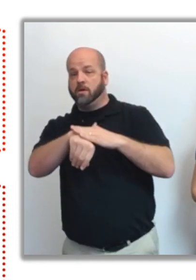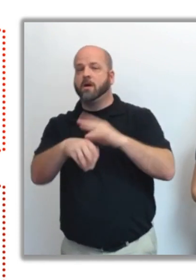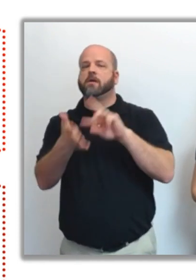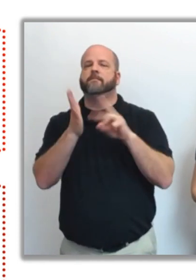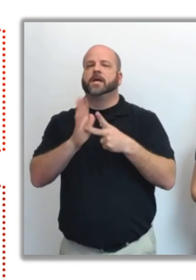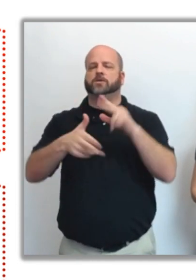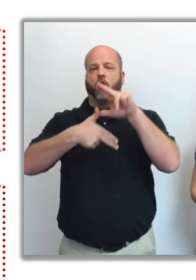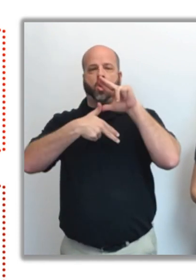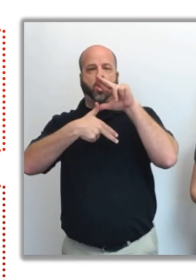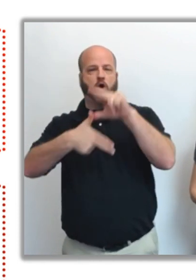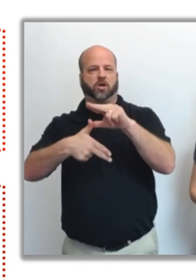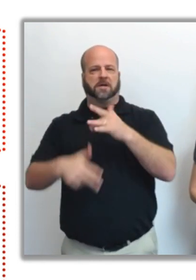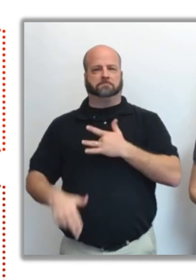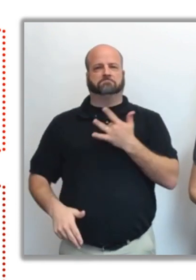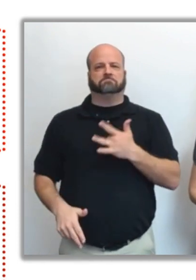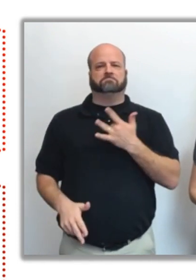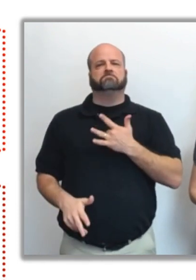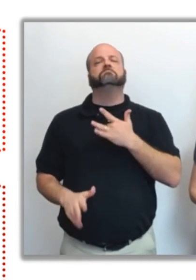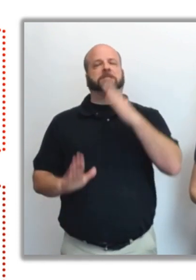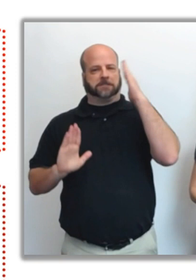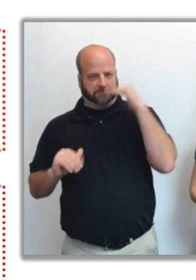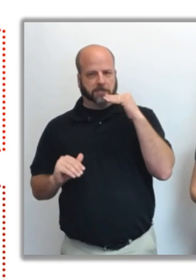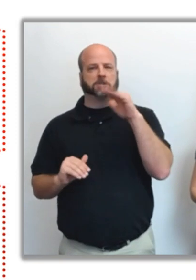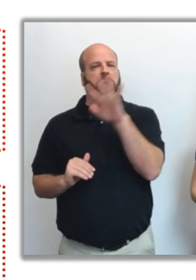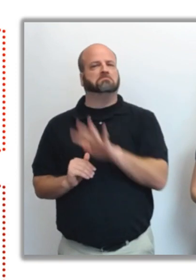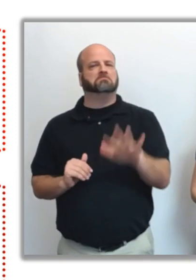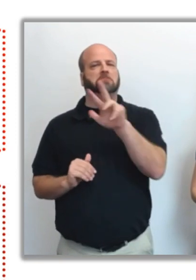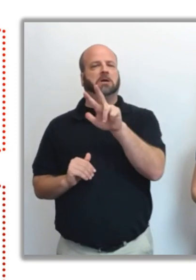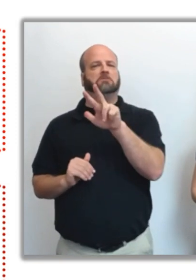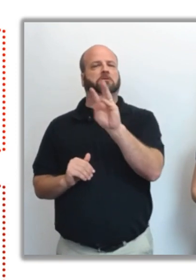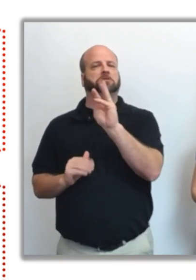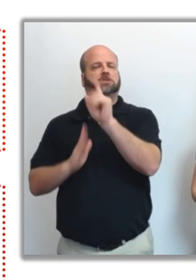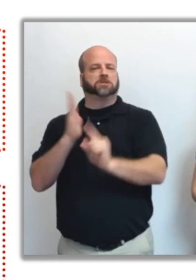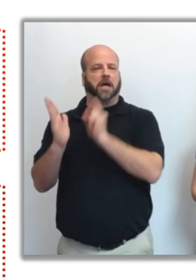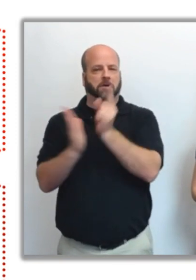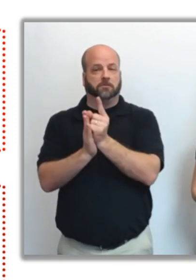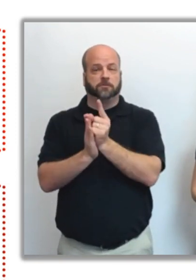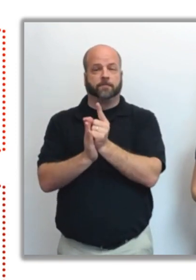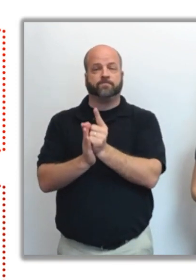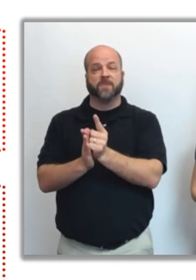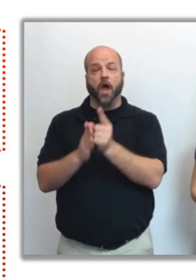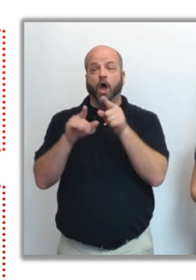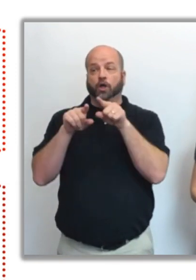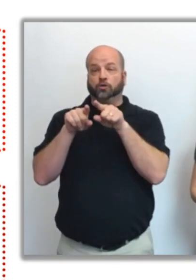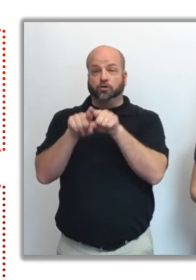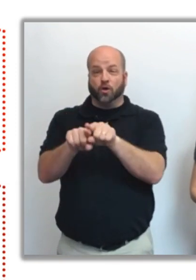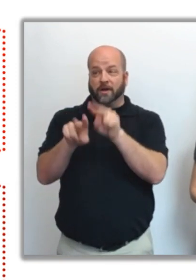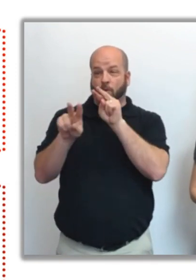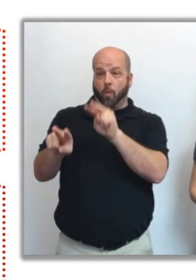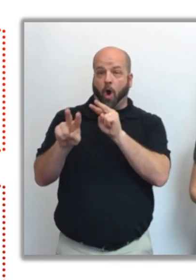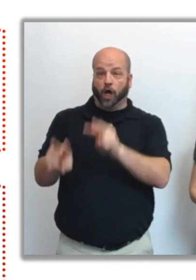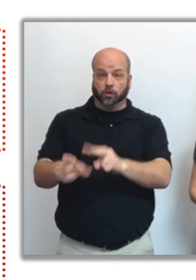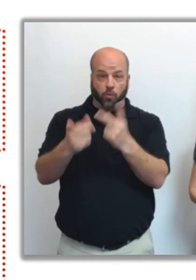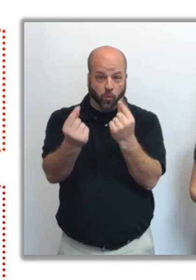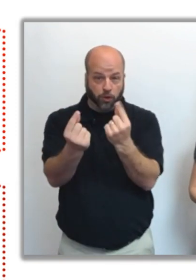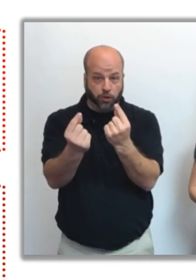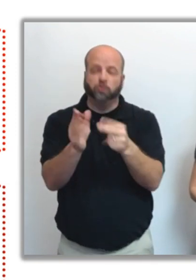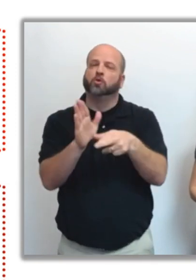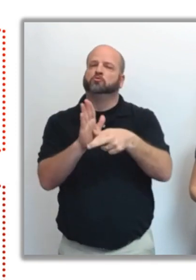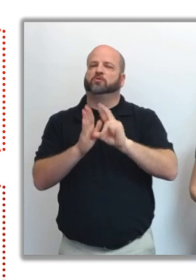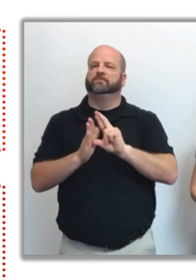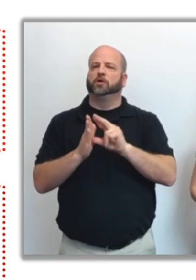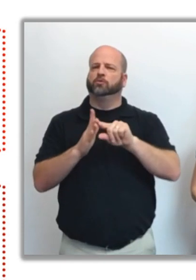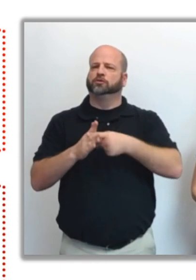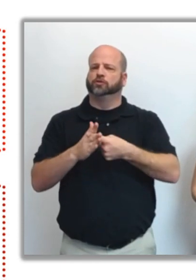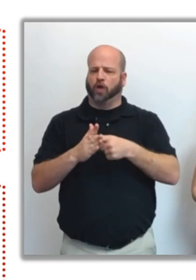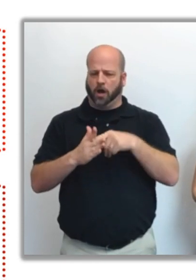hurricane conditions are expected within the next 36 hours. During the watch, you should review and begin steps to